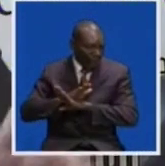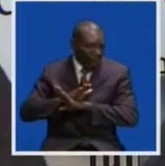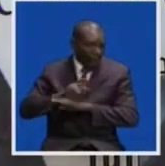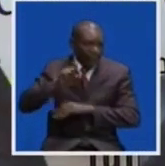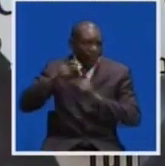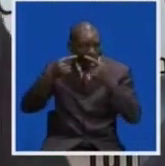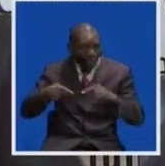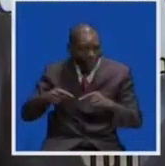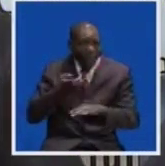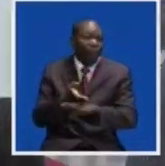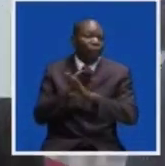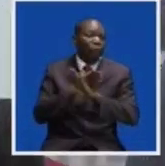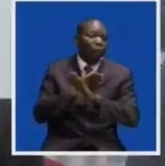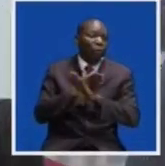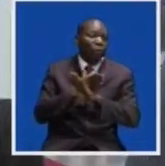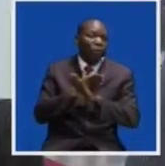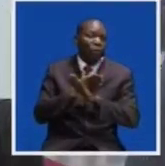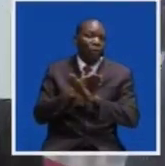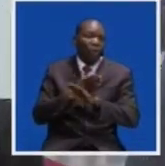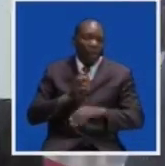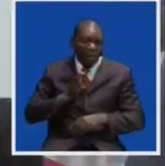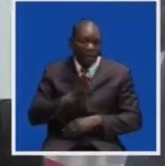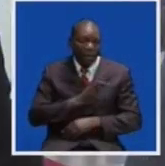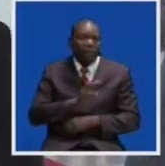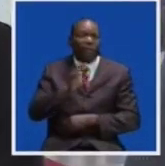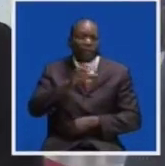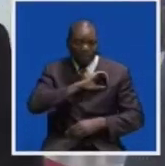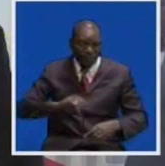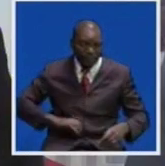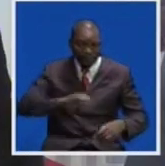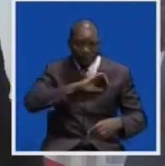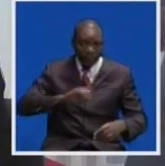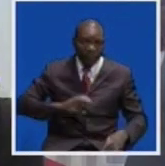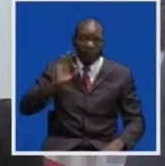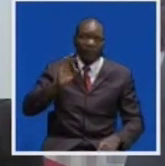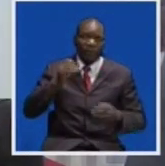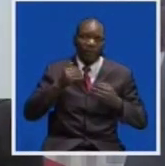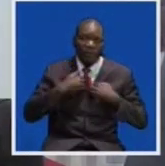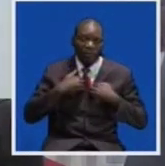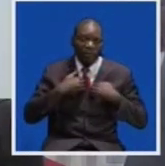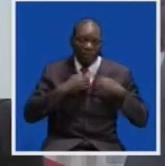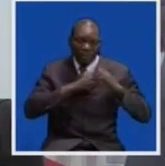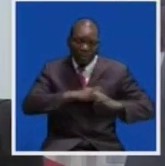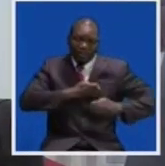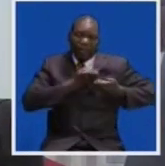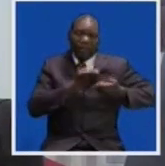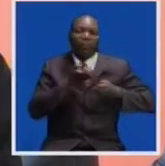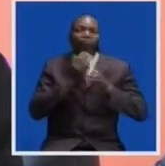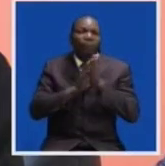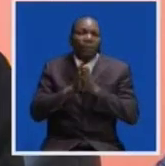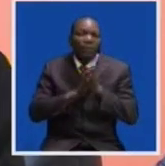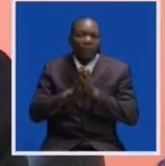before this or before that. Currently, we have about nine companies that have expressed interest in taking over